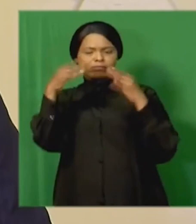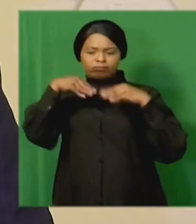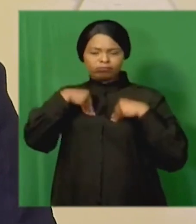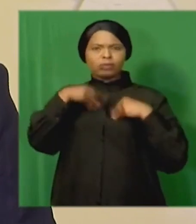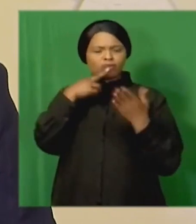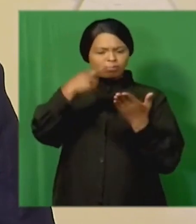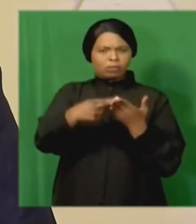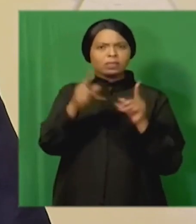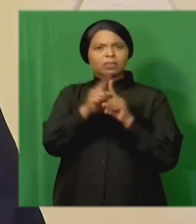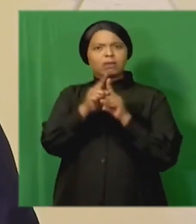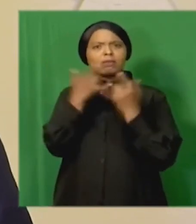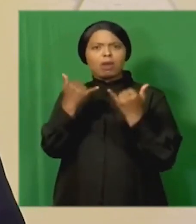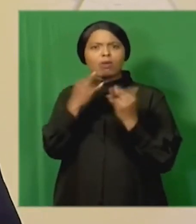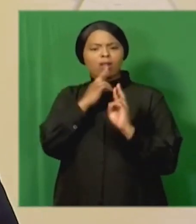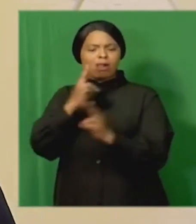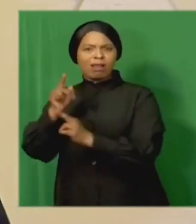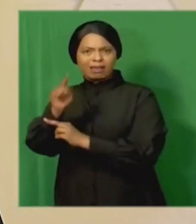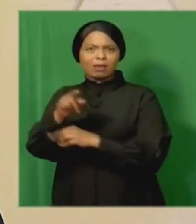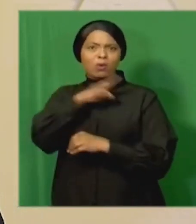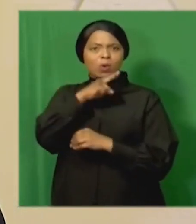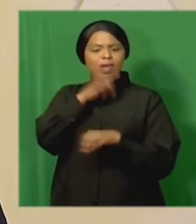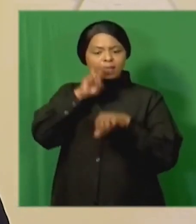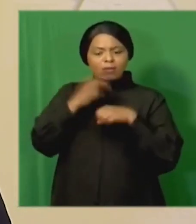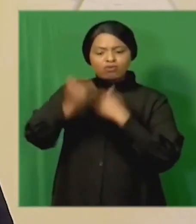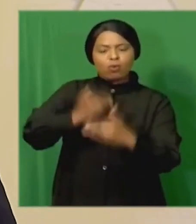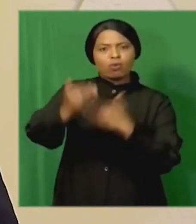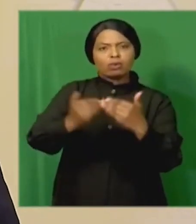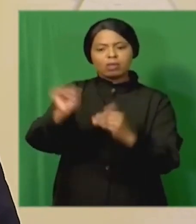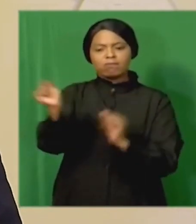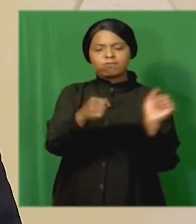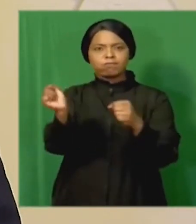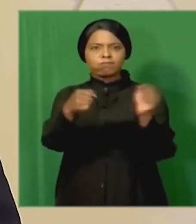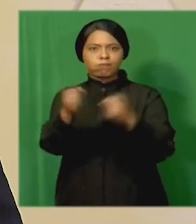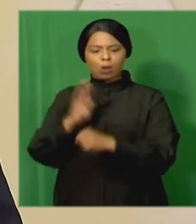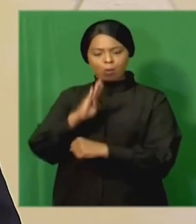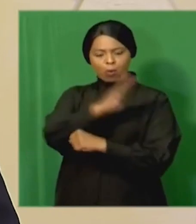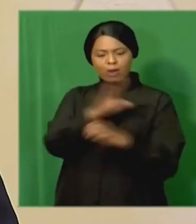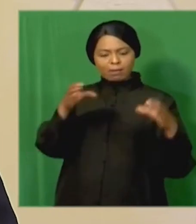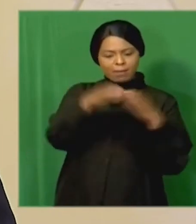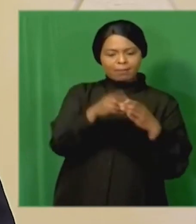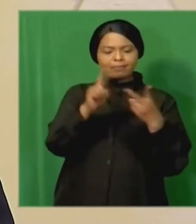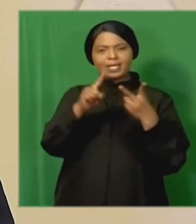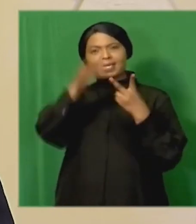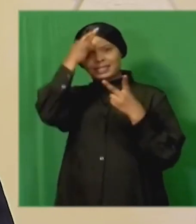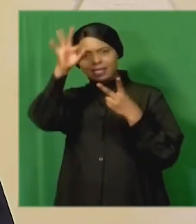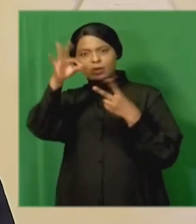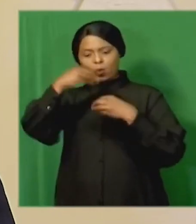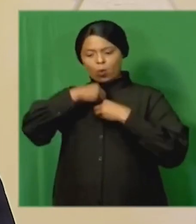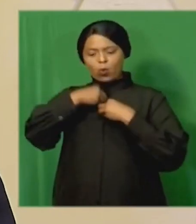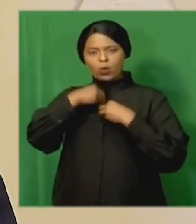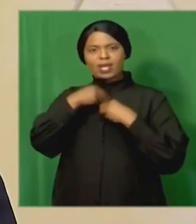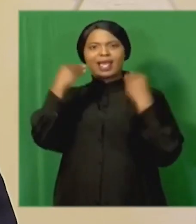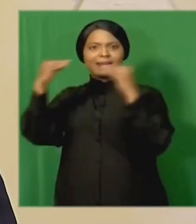recommendations on the need for a process for the appointment of boards of state owned enterprises